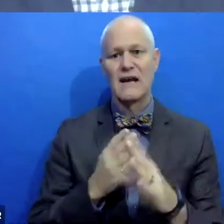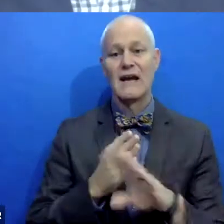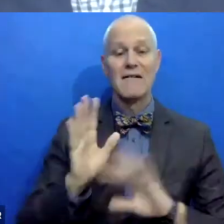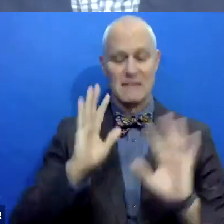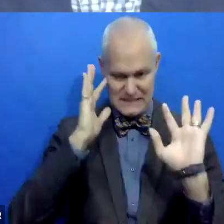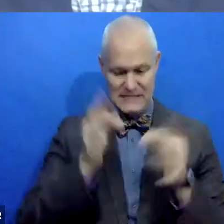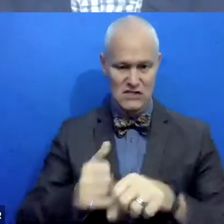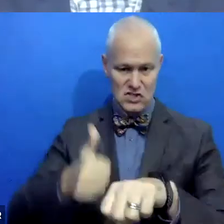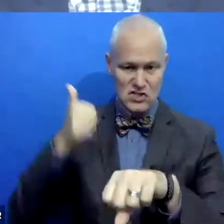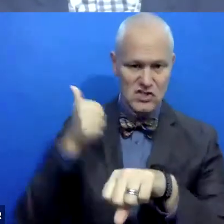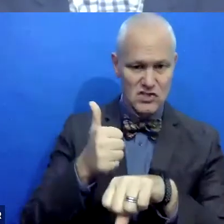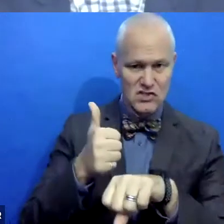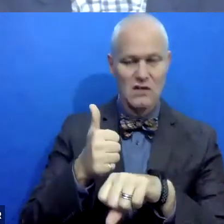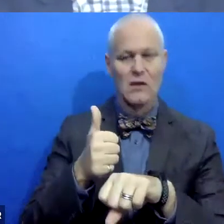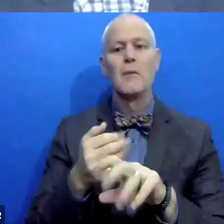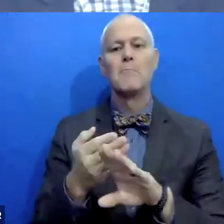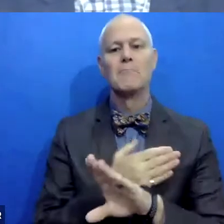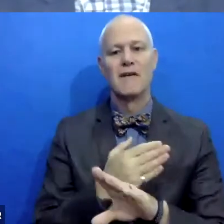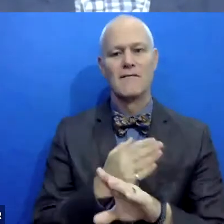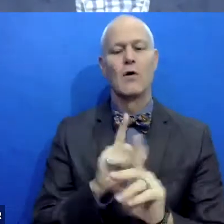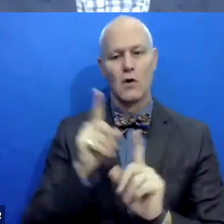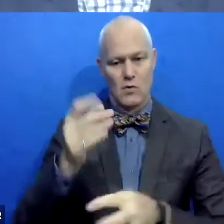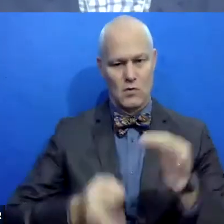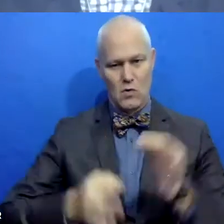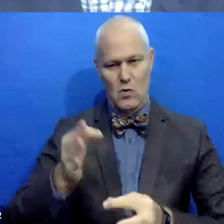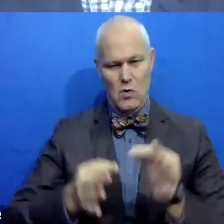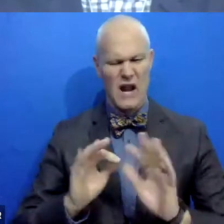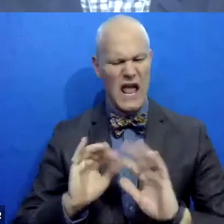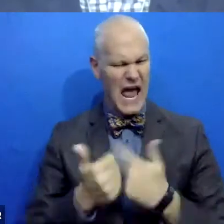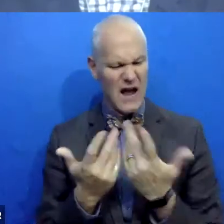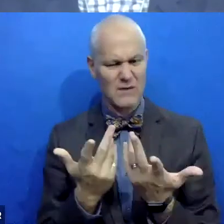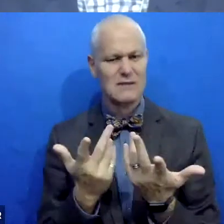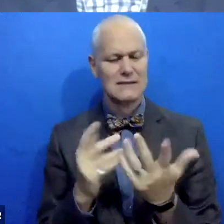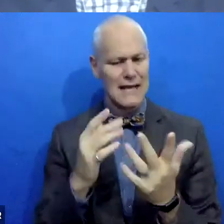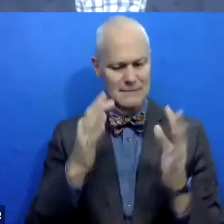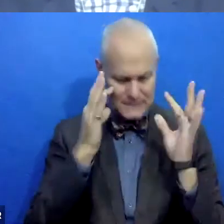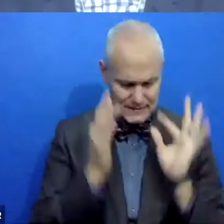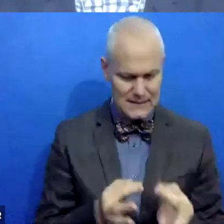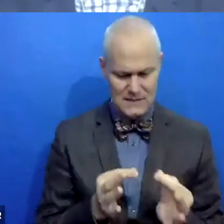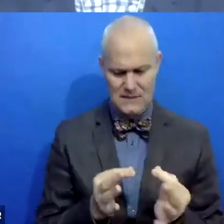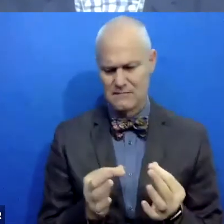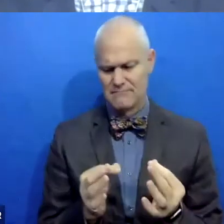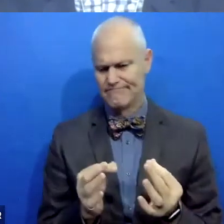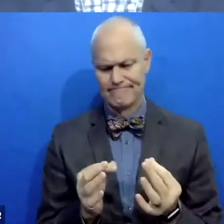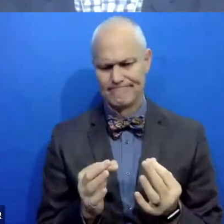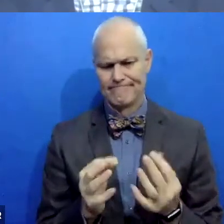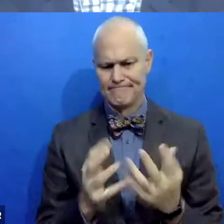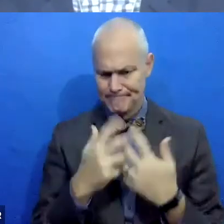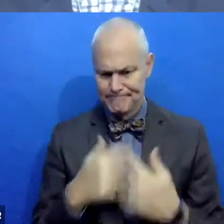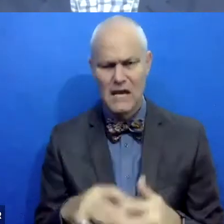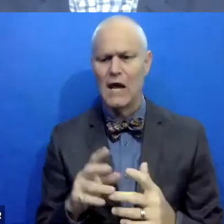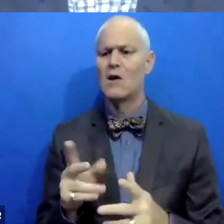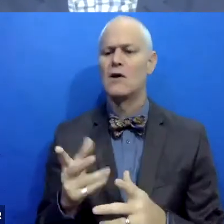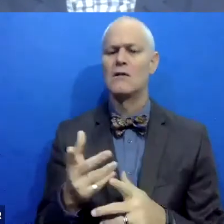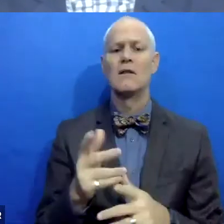charge, but before ever having to go to court. How was that decision made and what involvement do you look to from